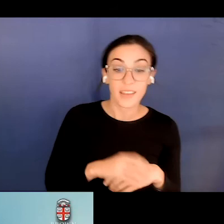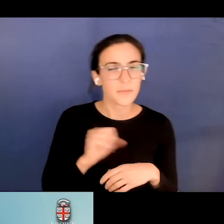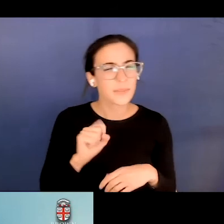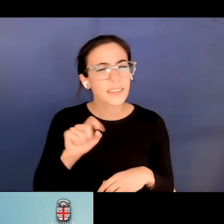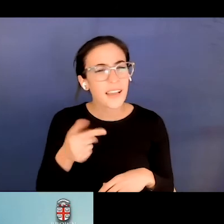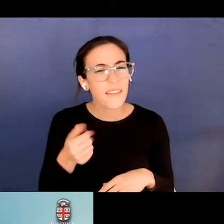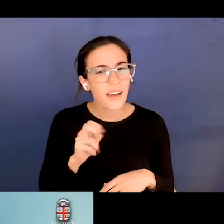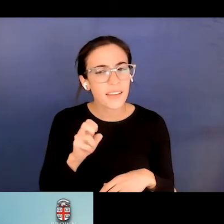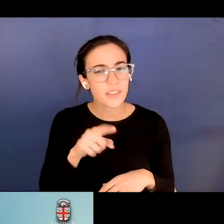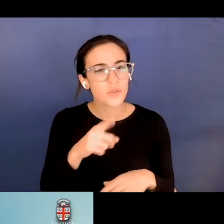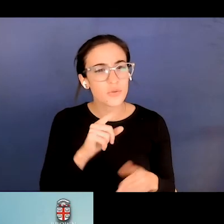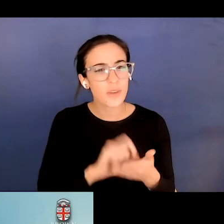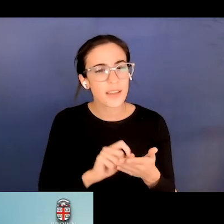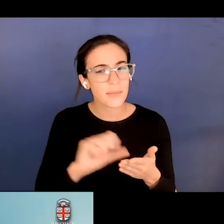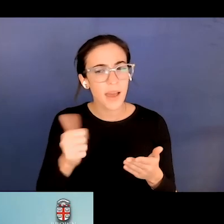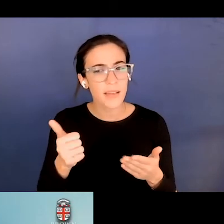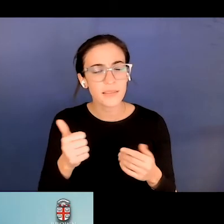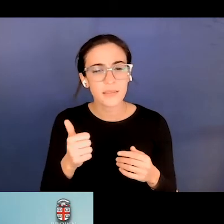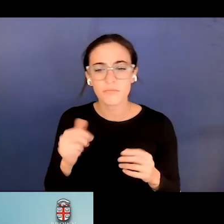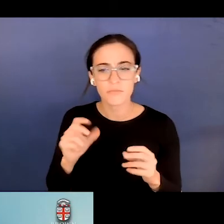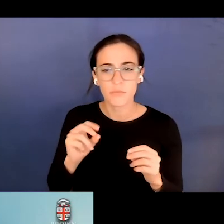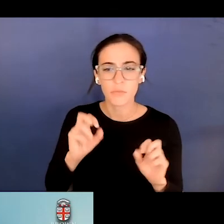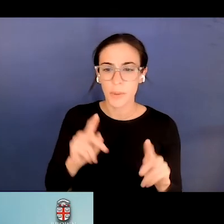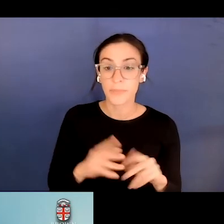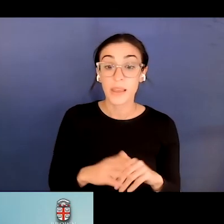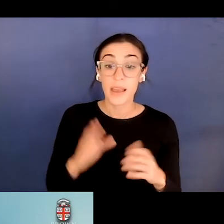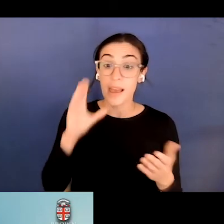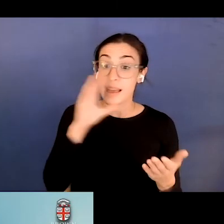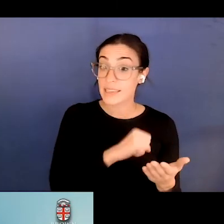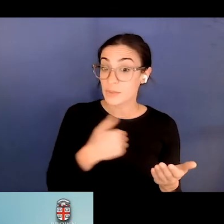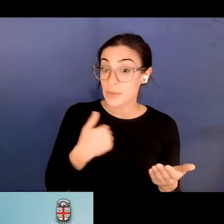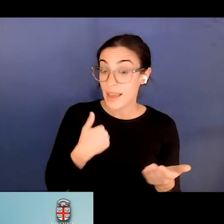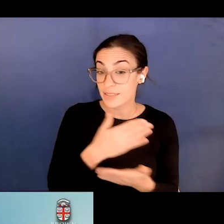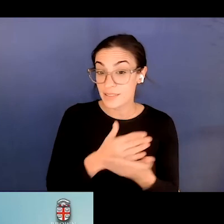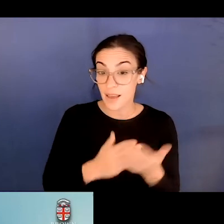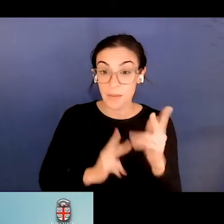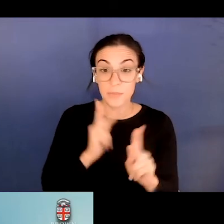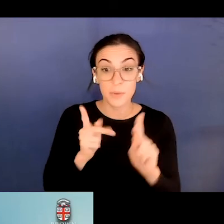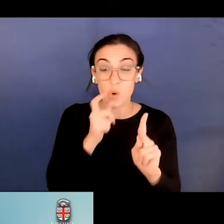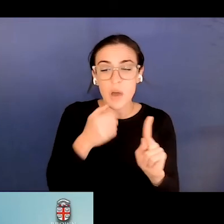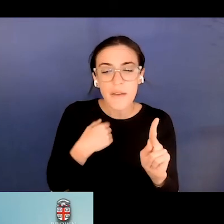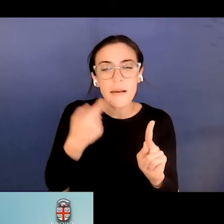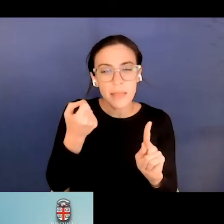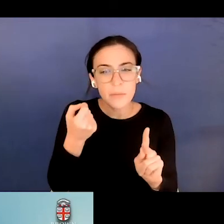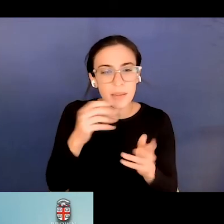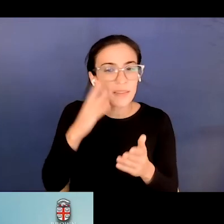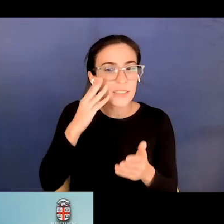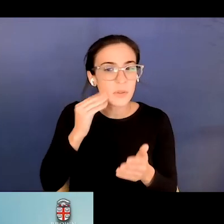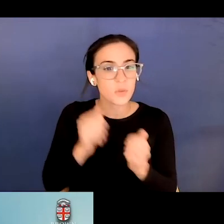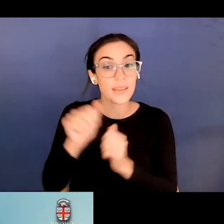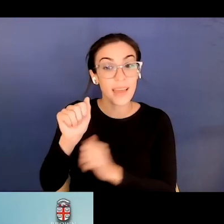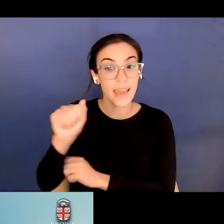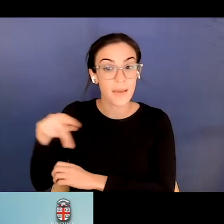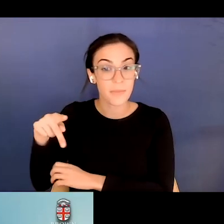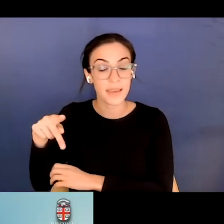Did you write a comment? No. Okay. All right. Um, we apparently have some people who have a little experience with the AP Spanish language and culture